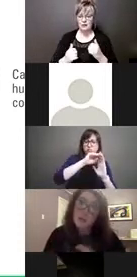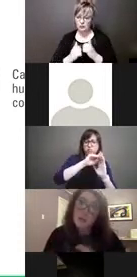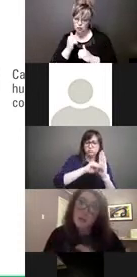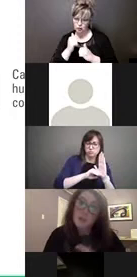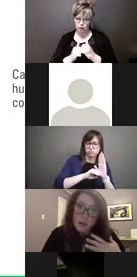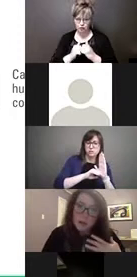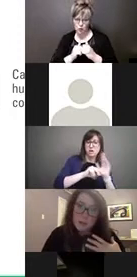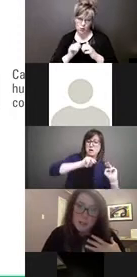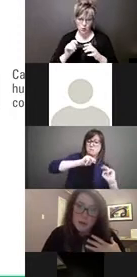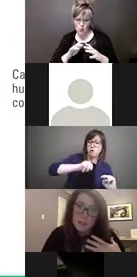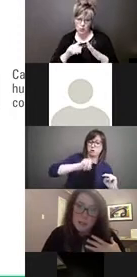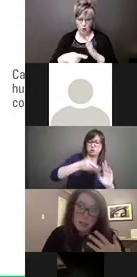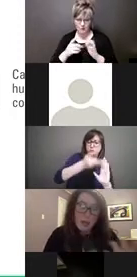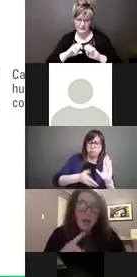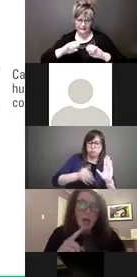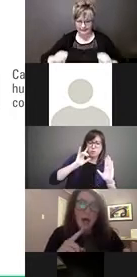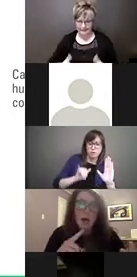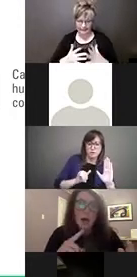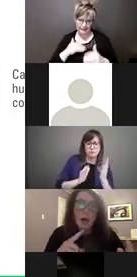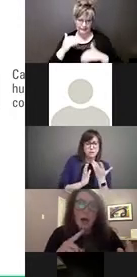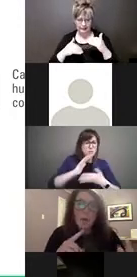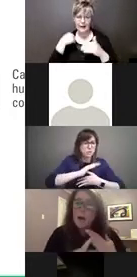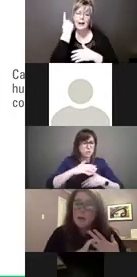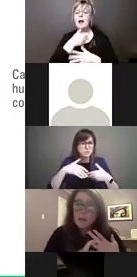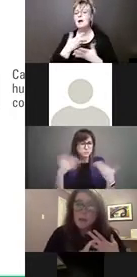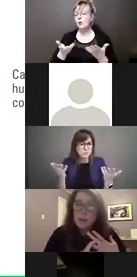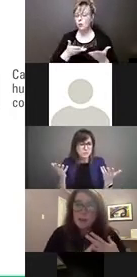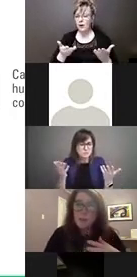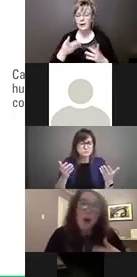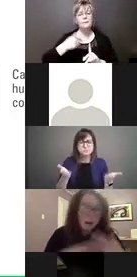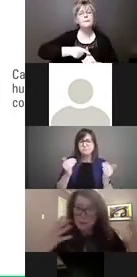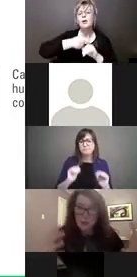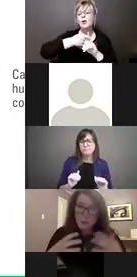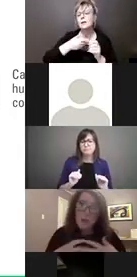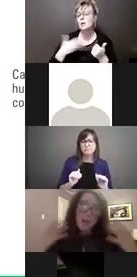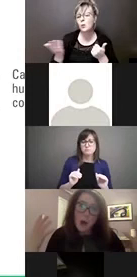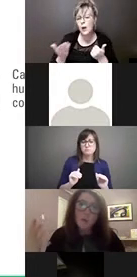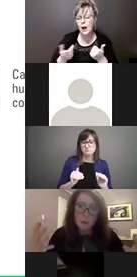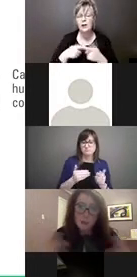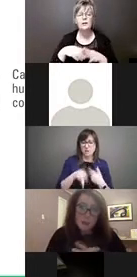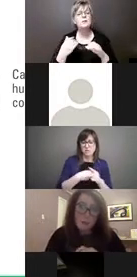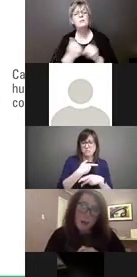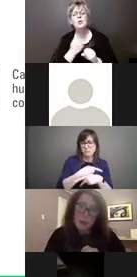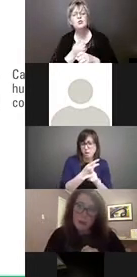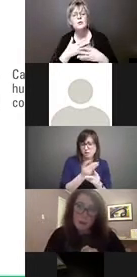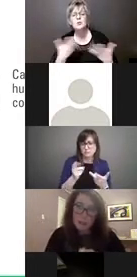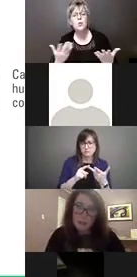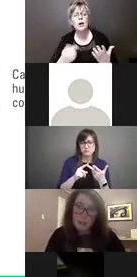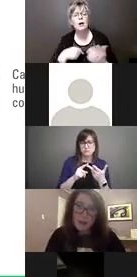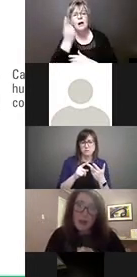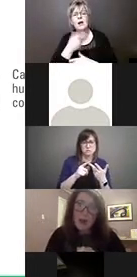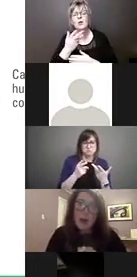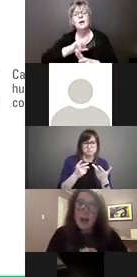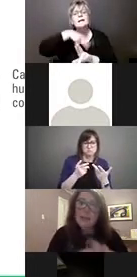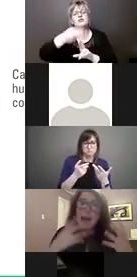like. So, what are the priorities going to be? What are the products going to be? What are the outputs of monitoring going to